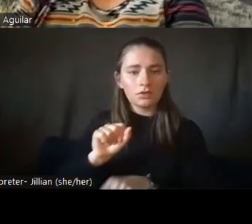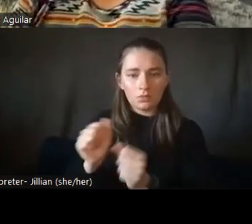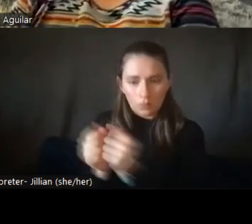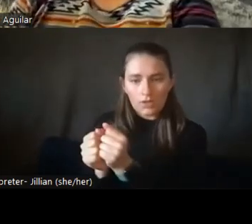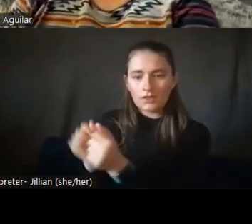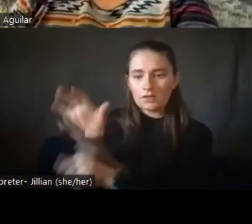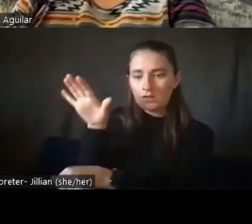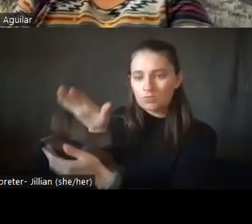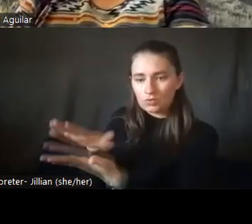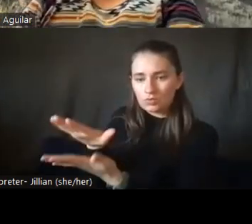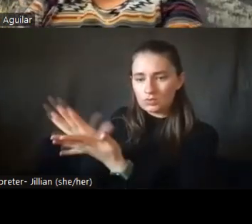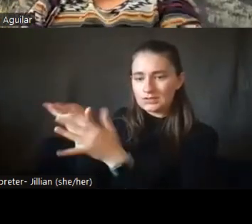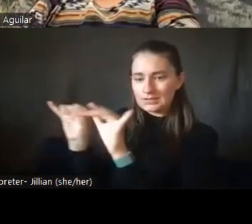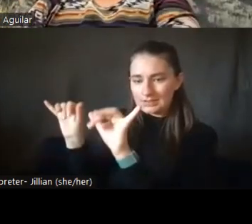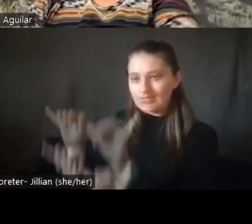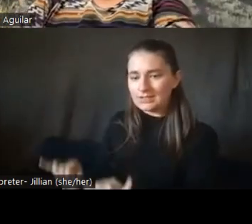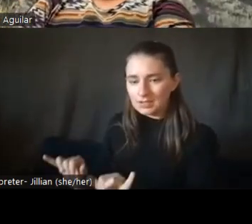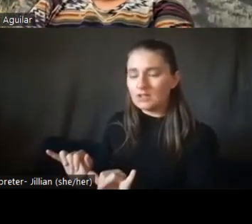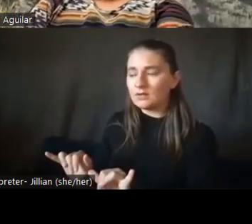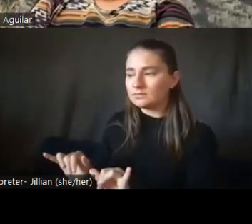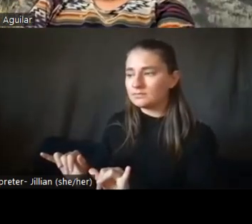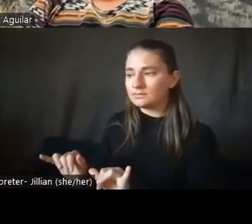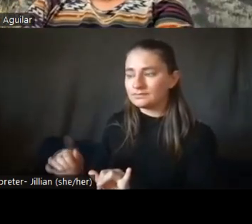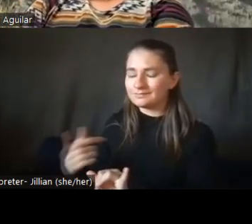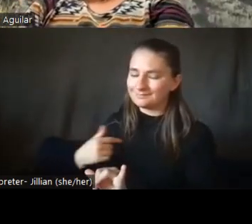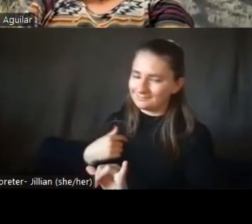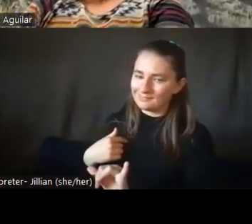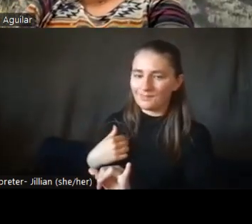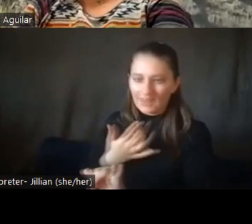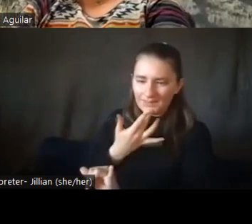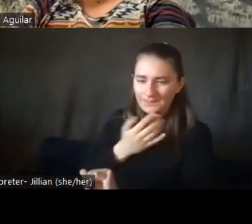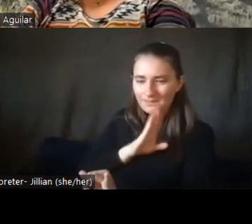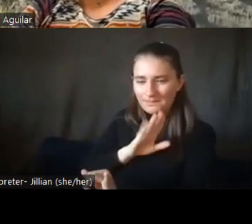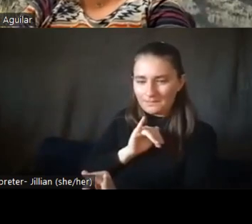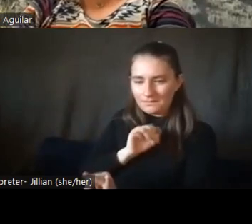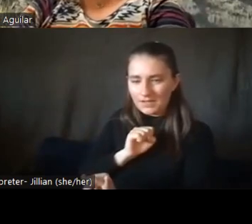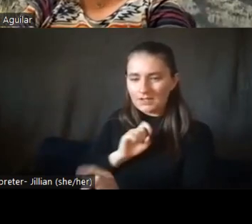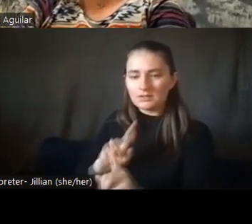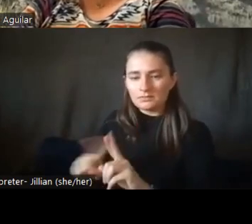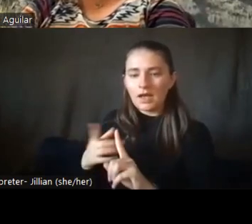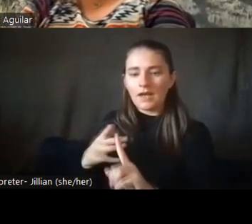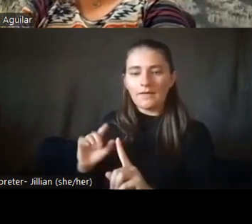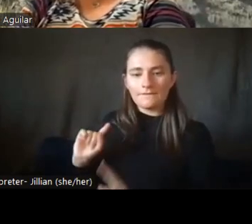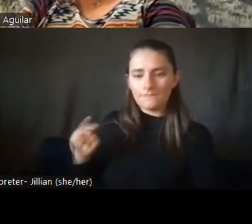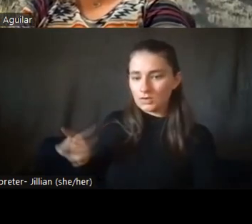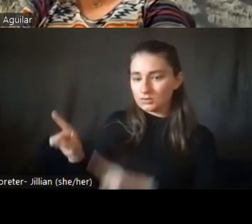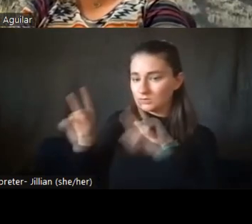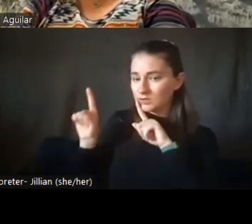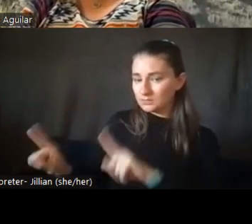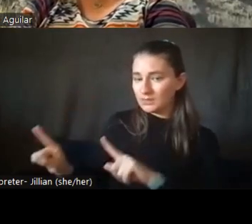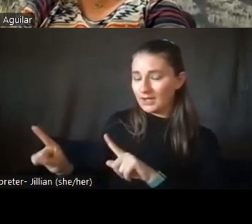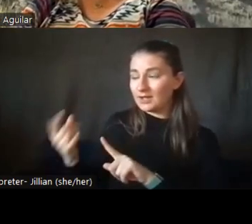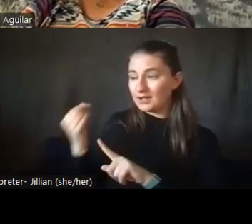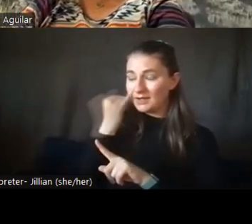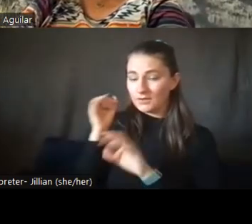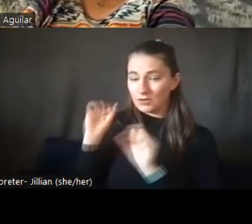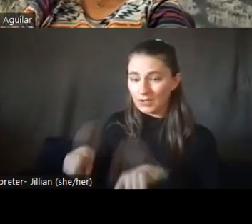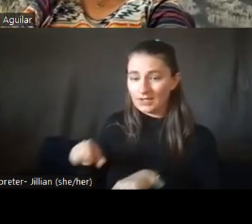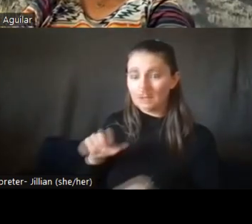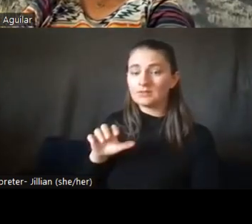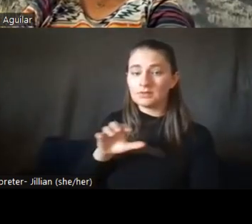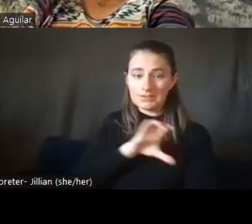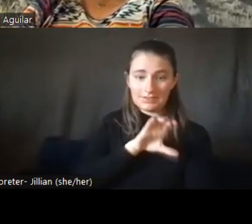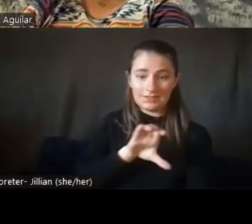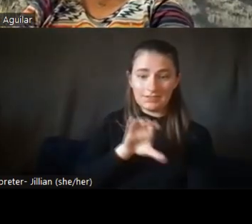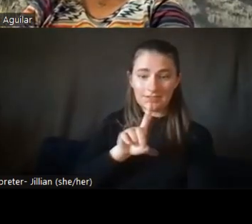constantly, um, I'm biased. My first response is always engage. Uh, if you can't CCDC, uh,